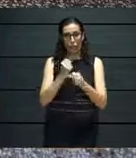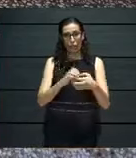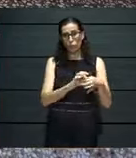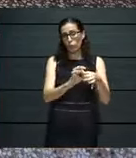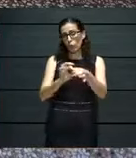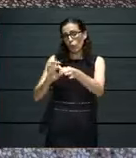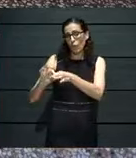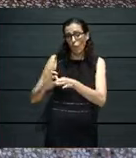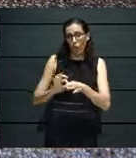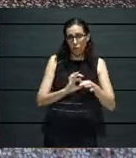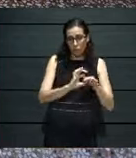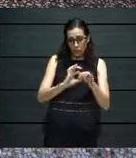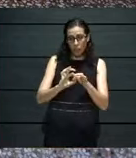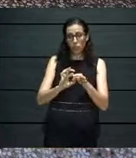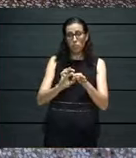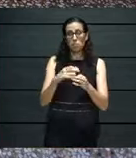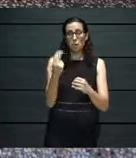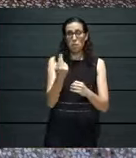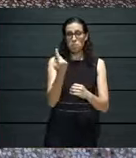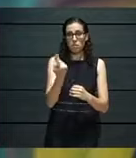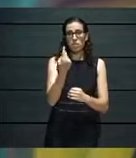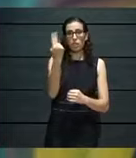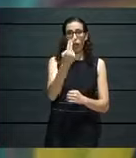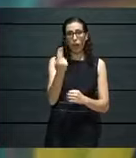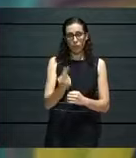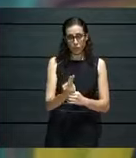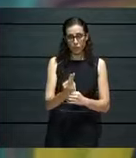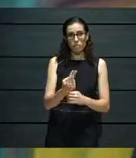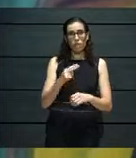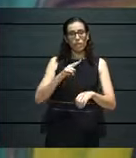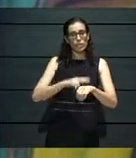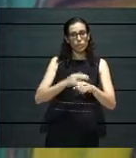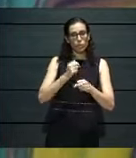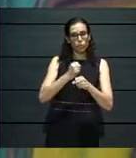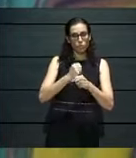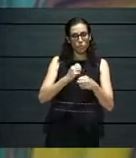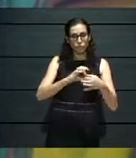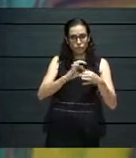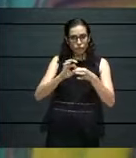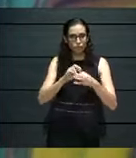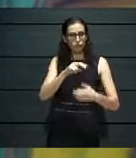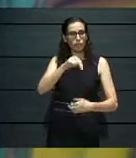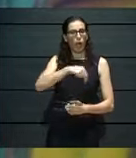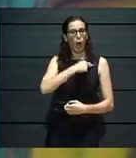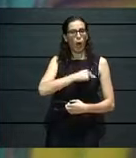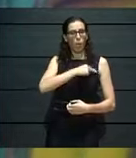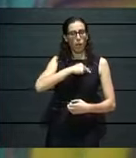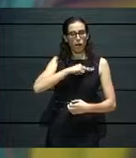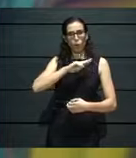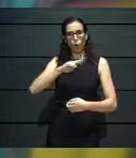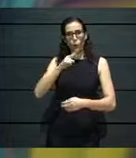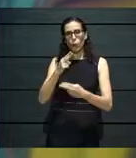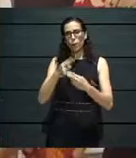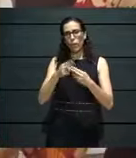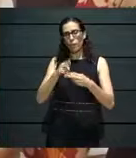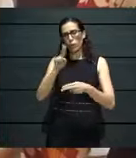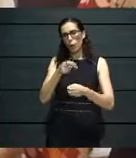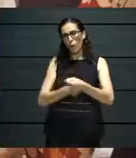the spheres of artistry, whereby we can work on a national level as well as implementing European projects.